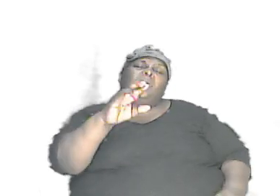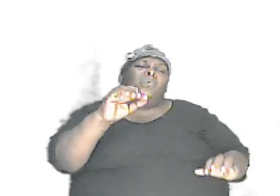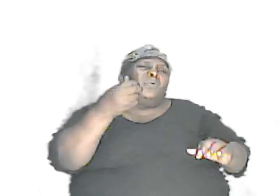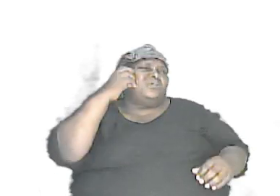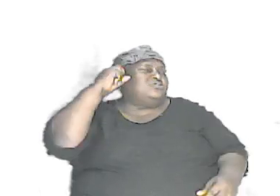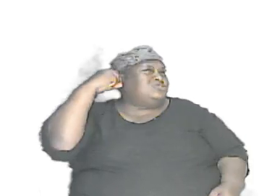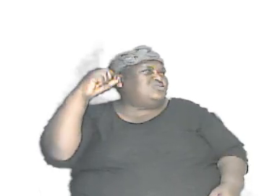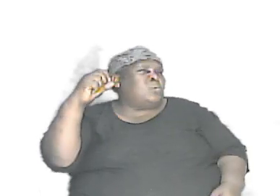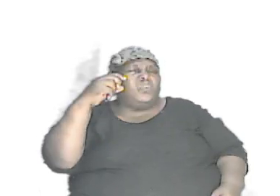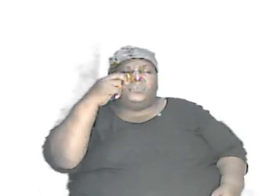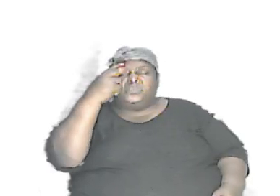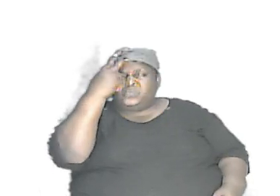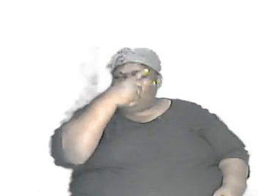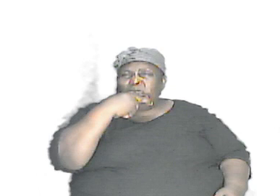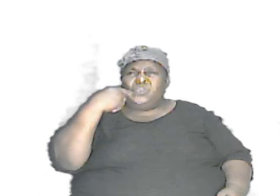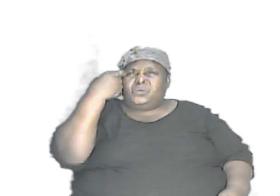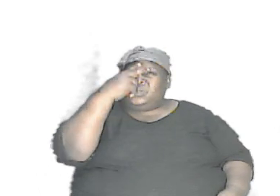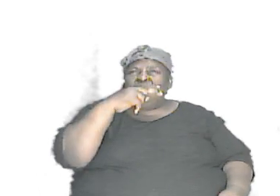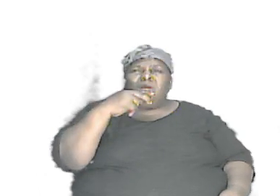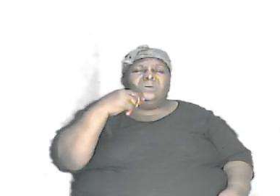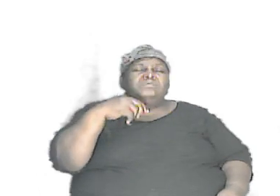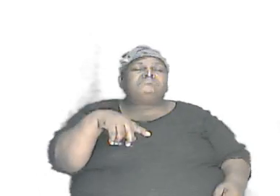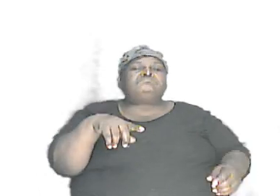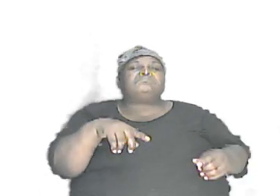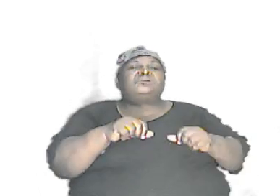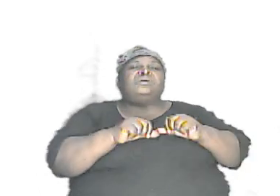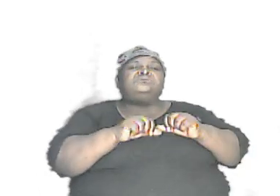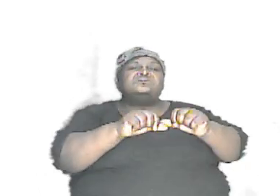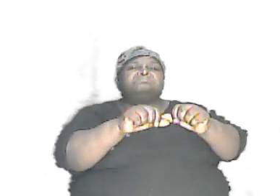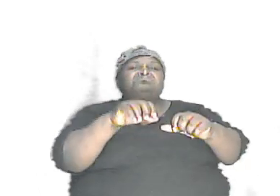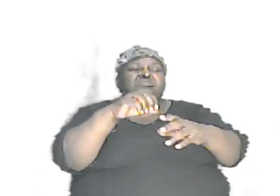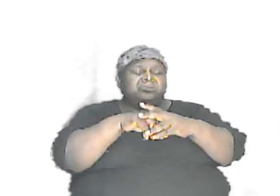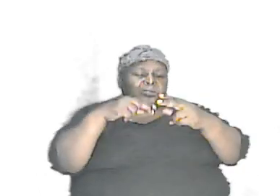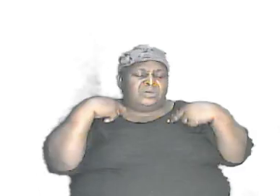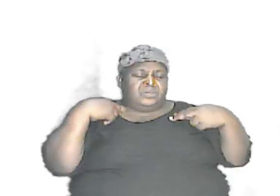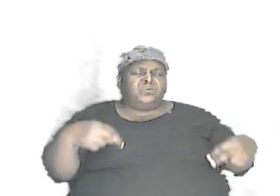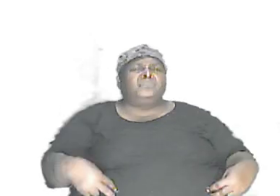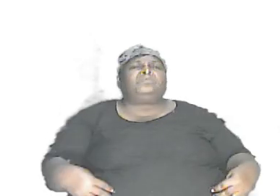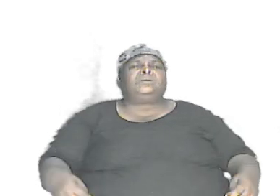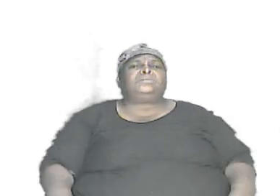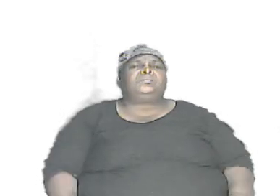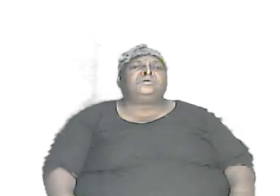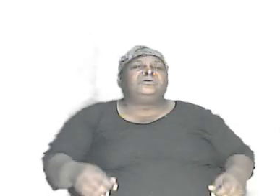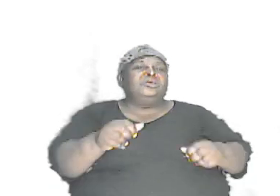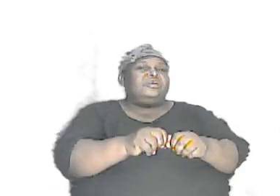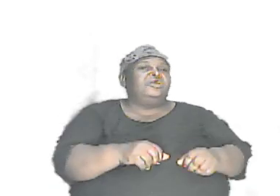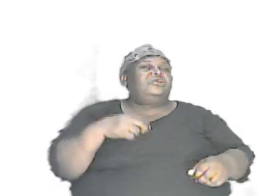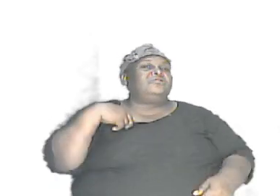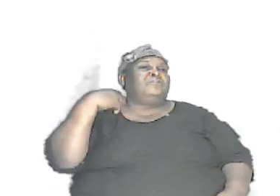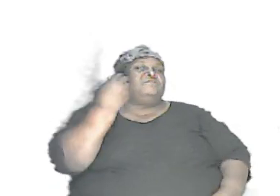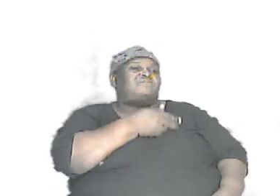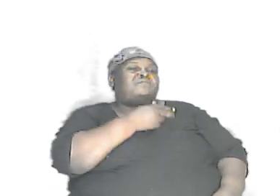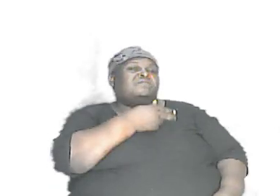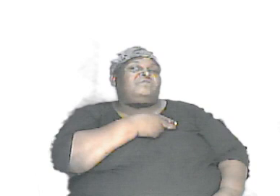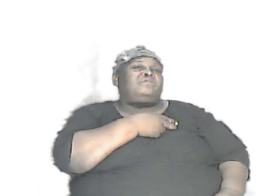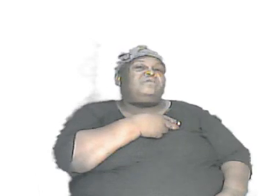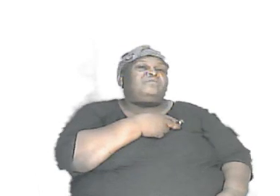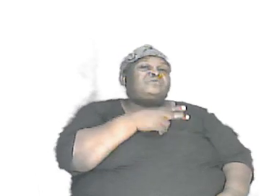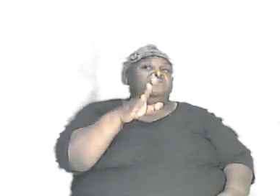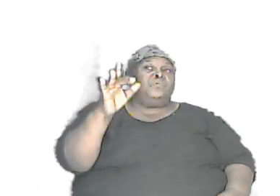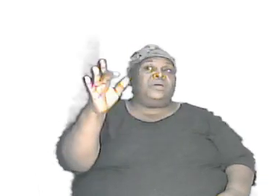look etc etc etc now in humans each each of us have about 25